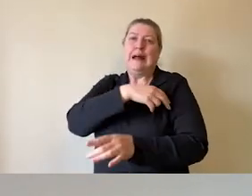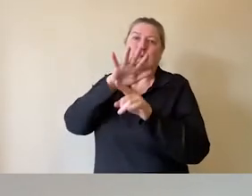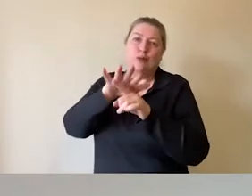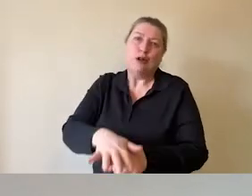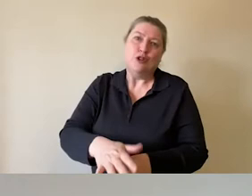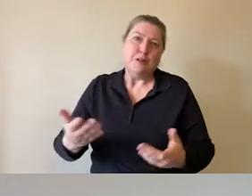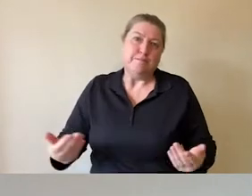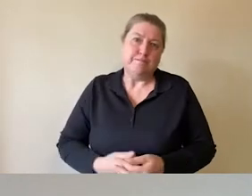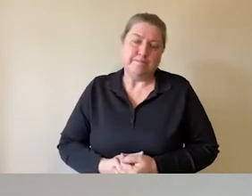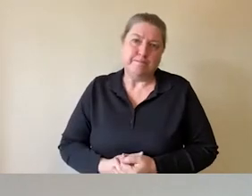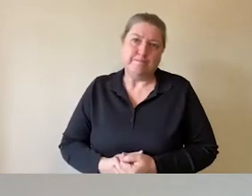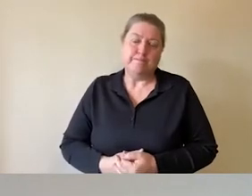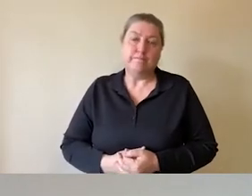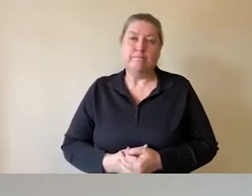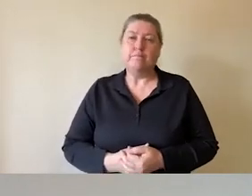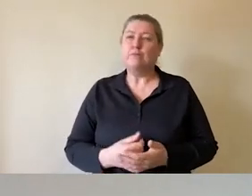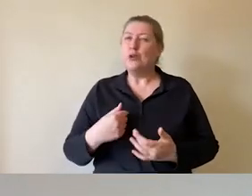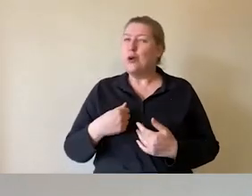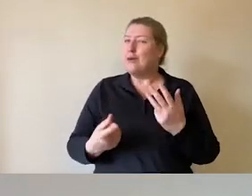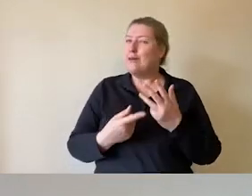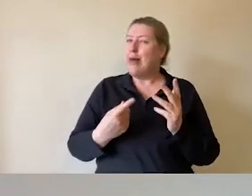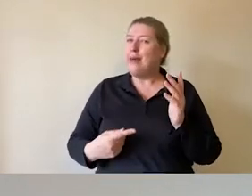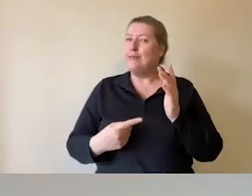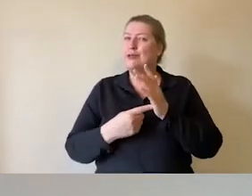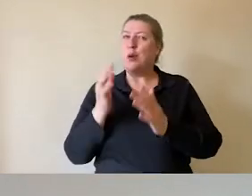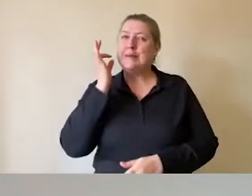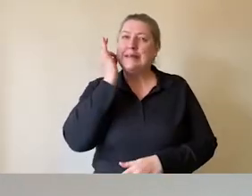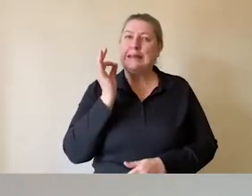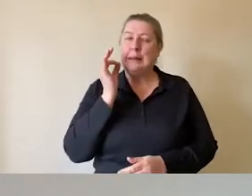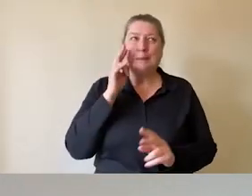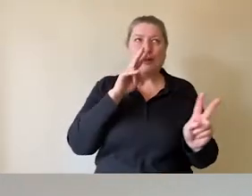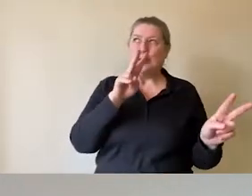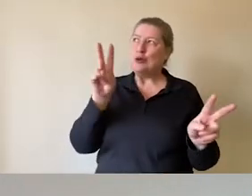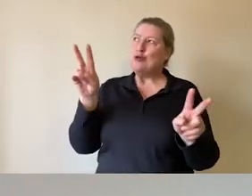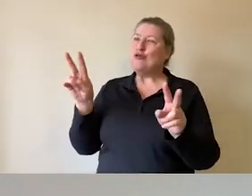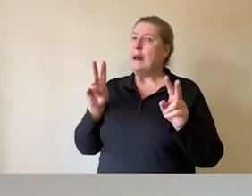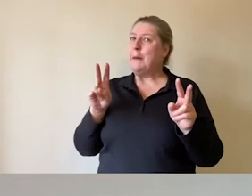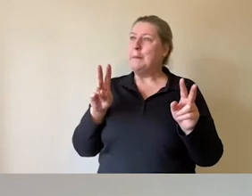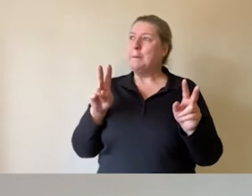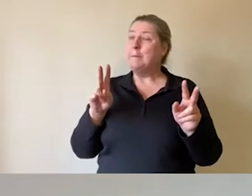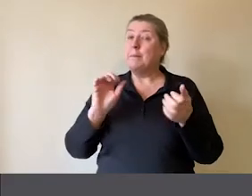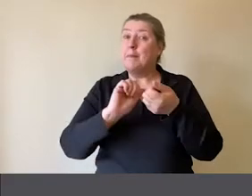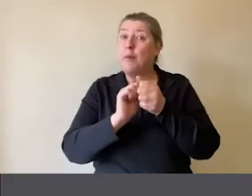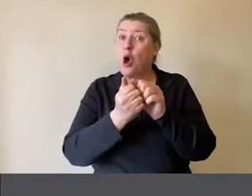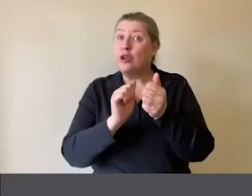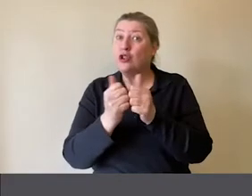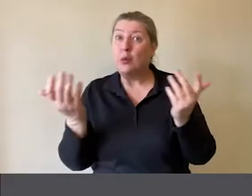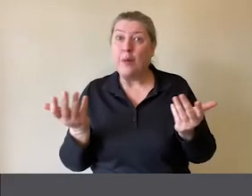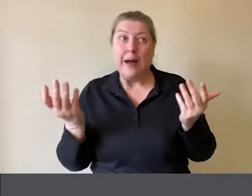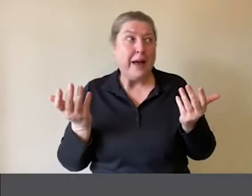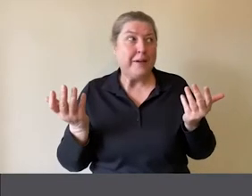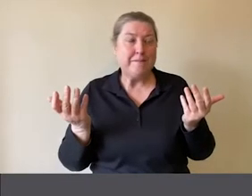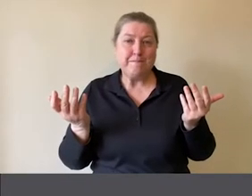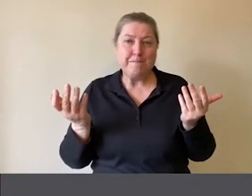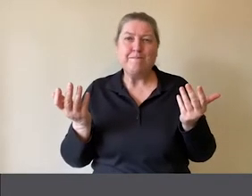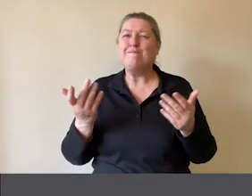So another one of my top tips would be to look around you at your partnerships. A lot of